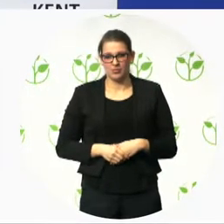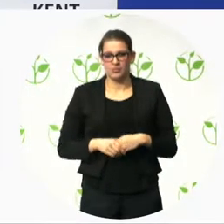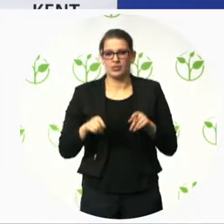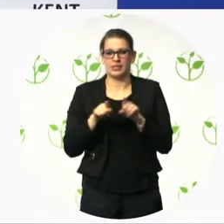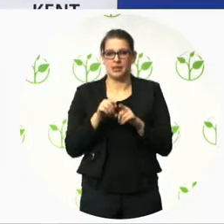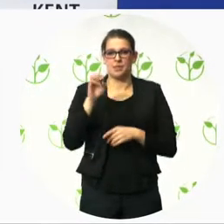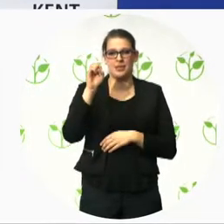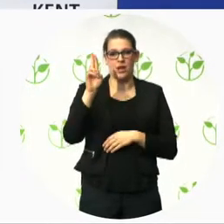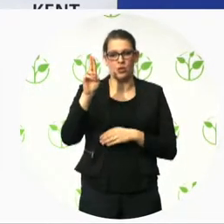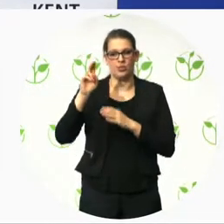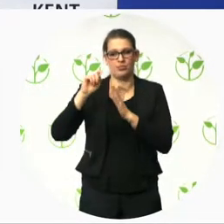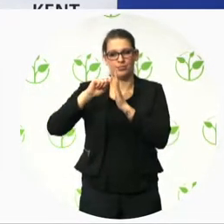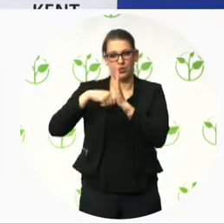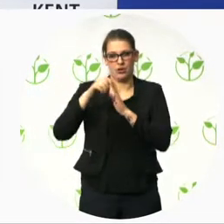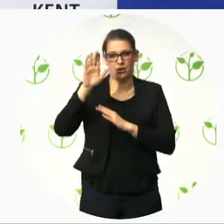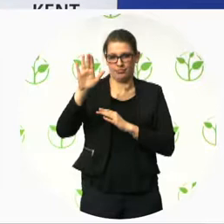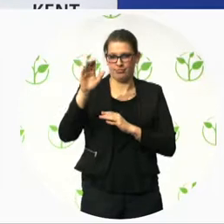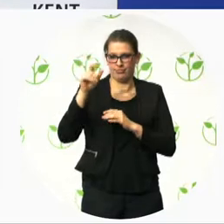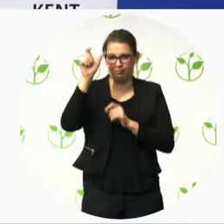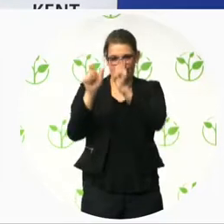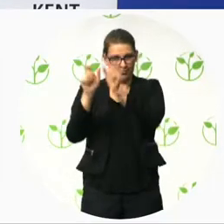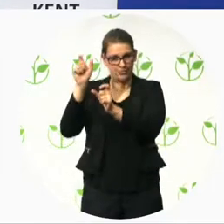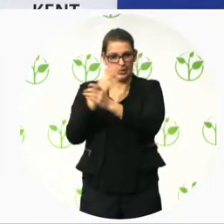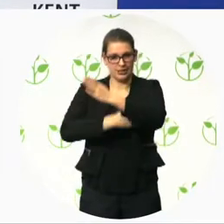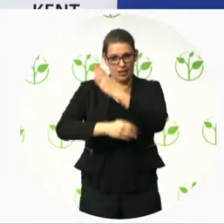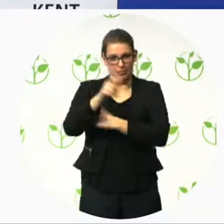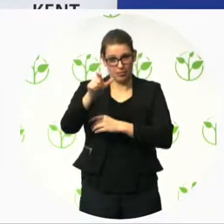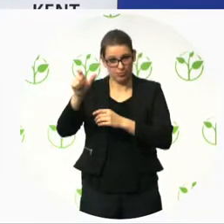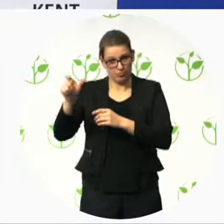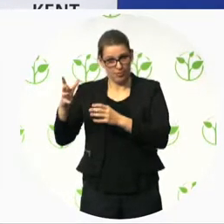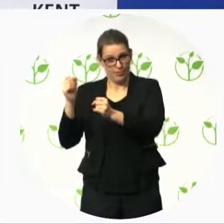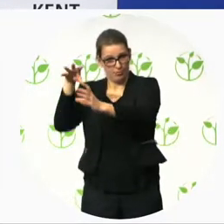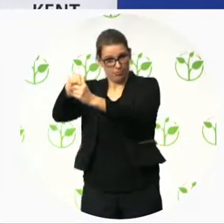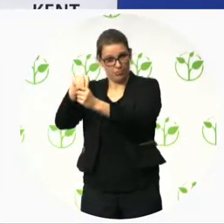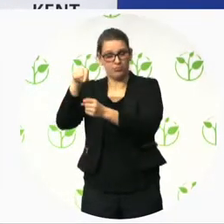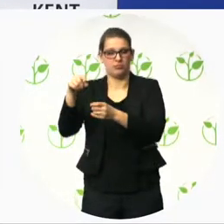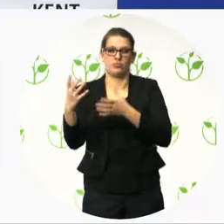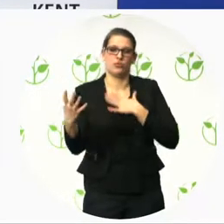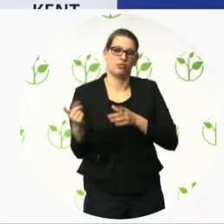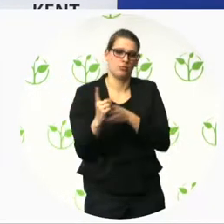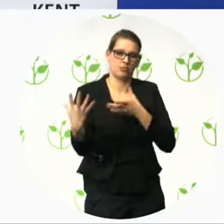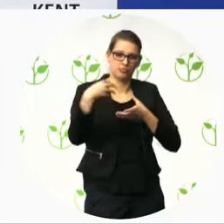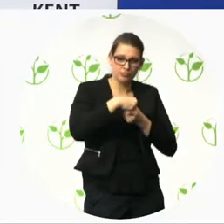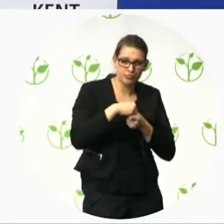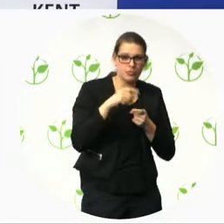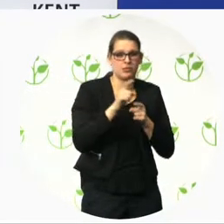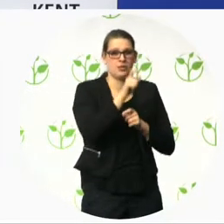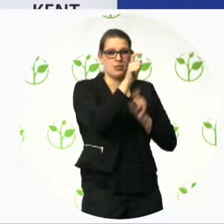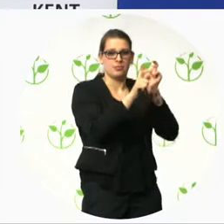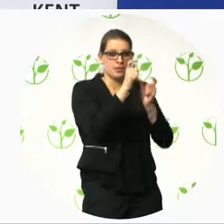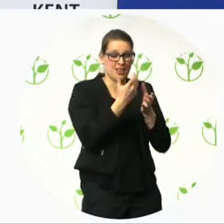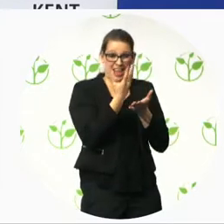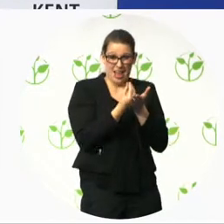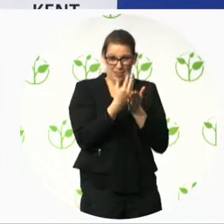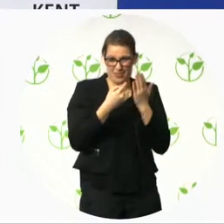by making public sector websites and mobile applications accessible, thereby facilitating independence